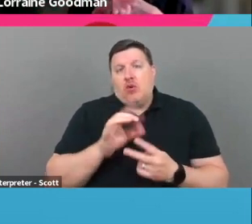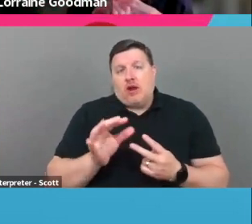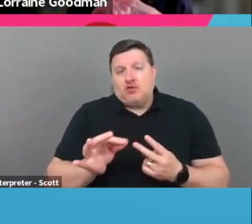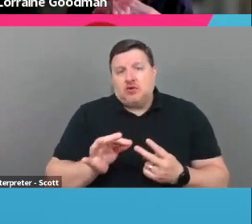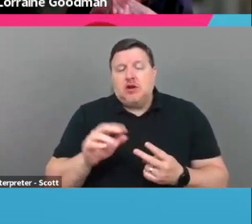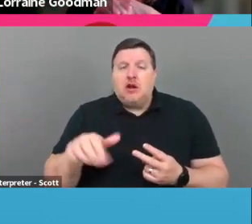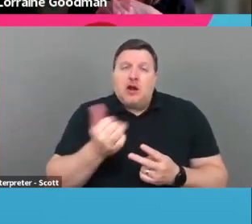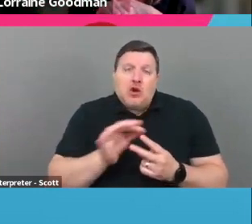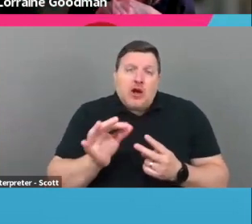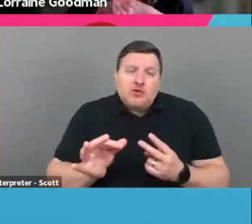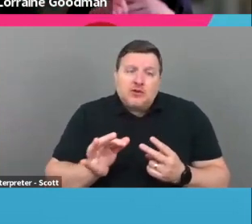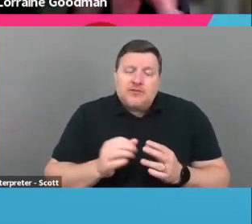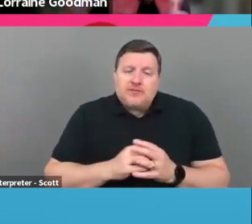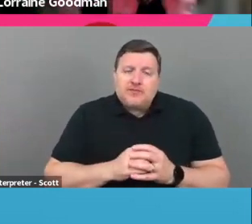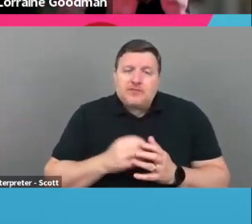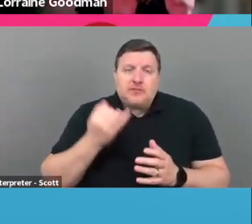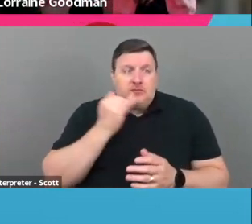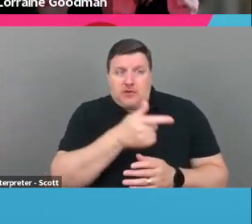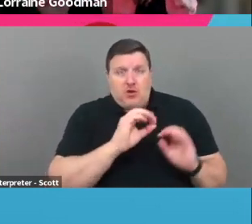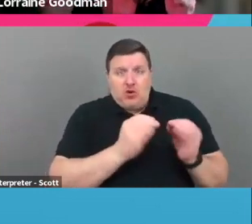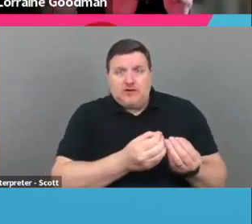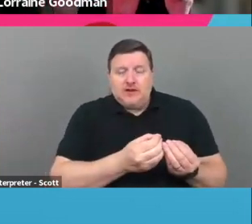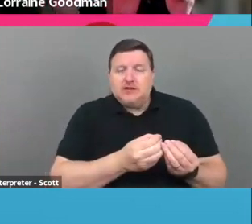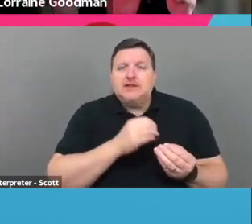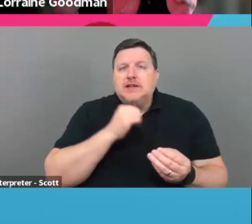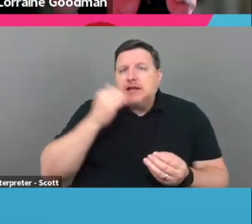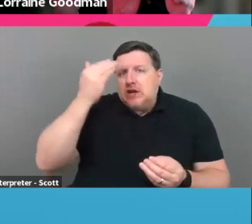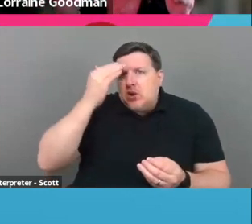second option could be that the organization didn't know about you.